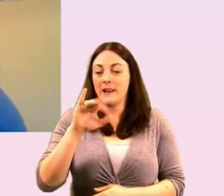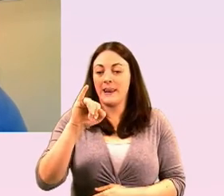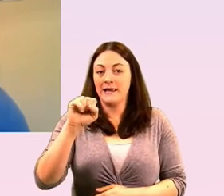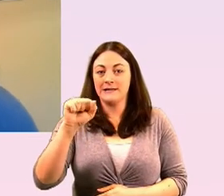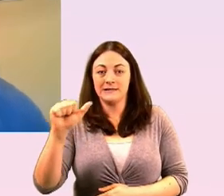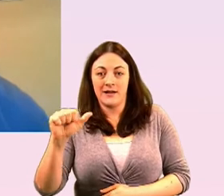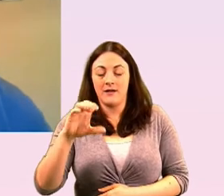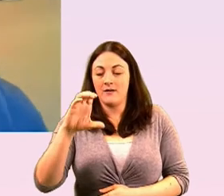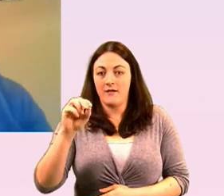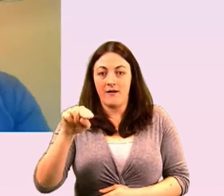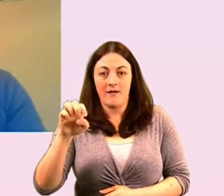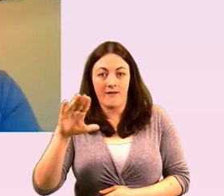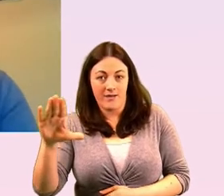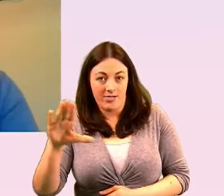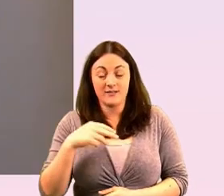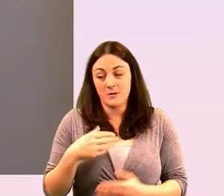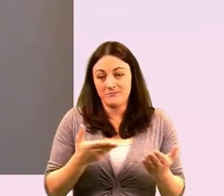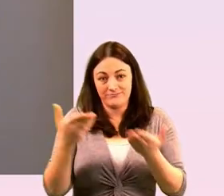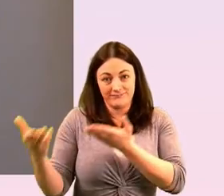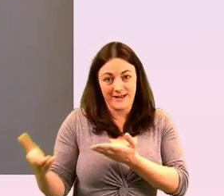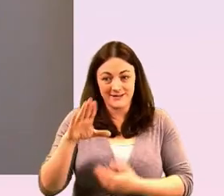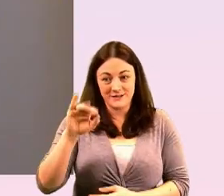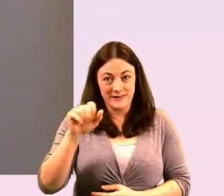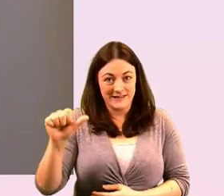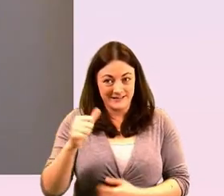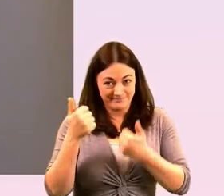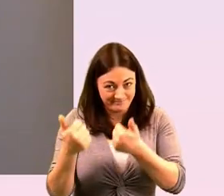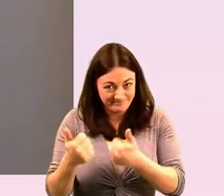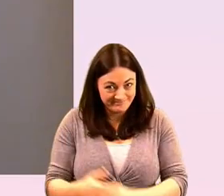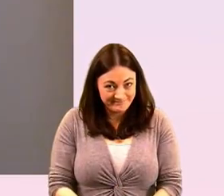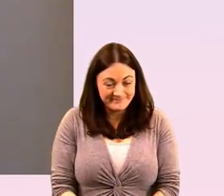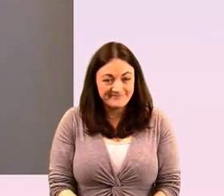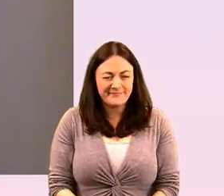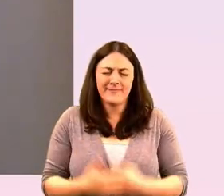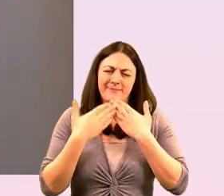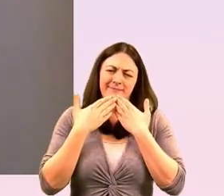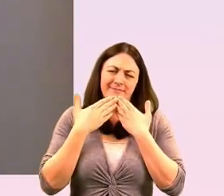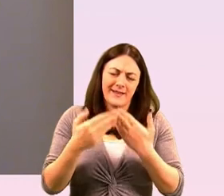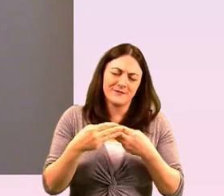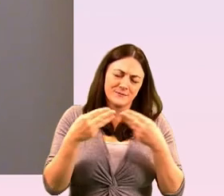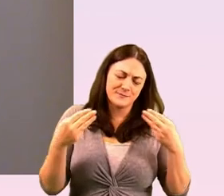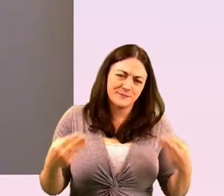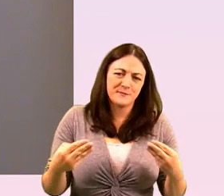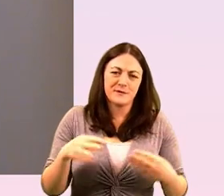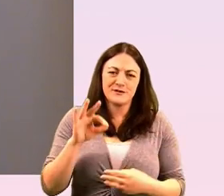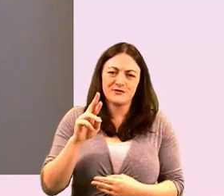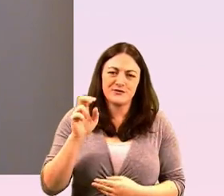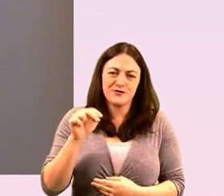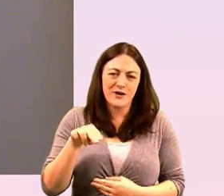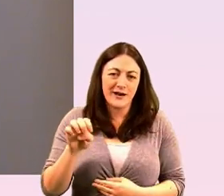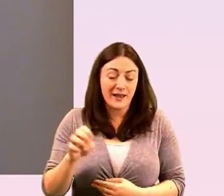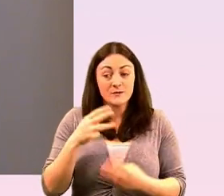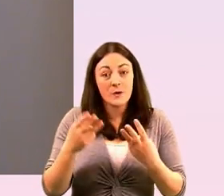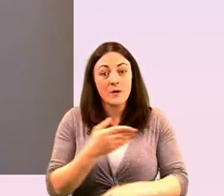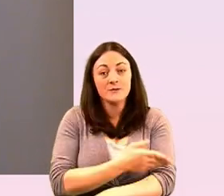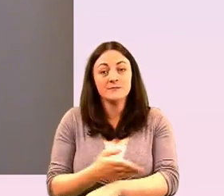lisa lisa the floor is yours thank you so much granja um i just want to start by